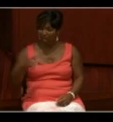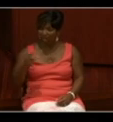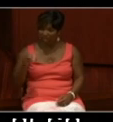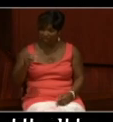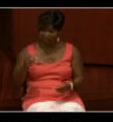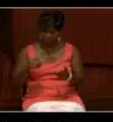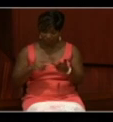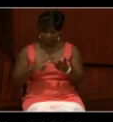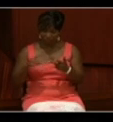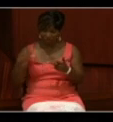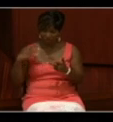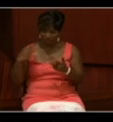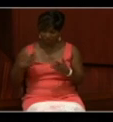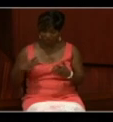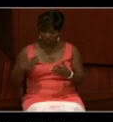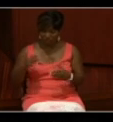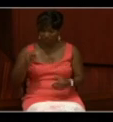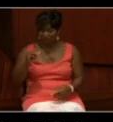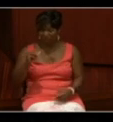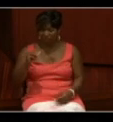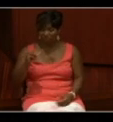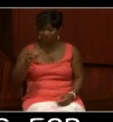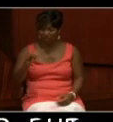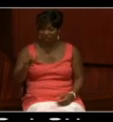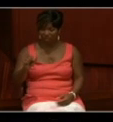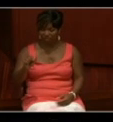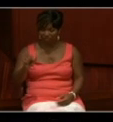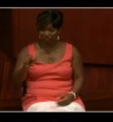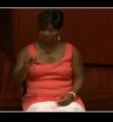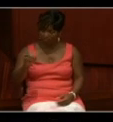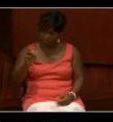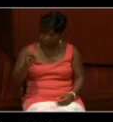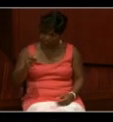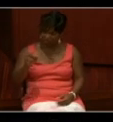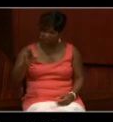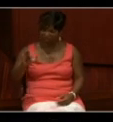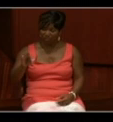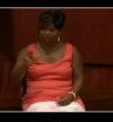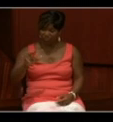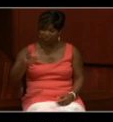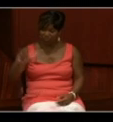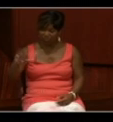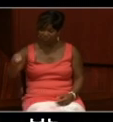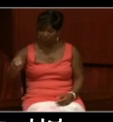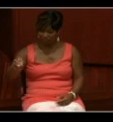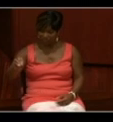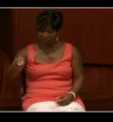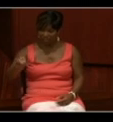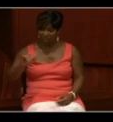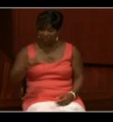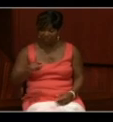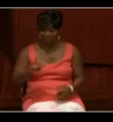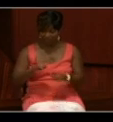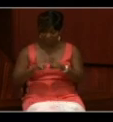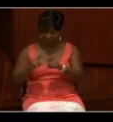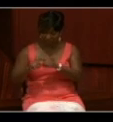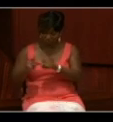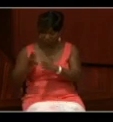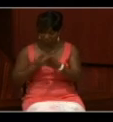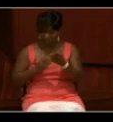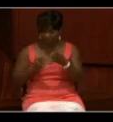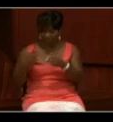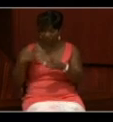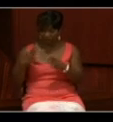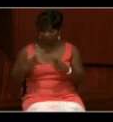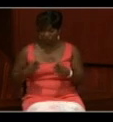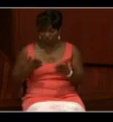publications M330 and M1328. Those are abstracts of officer's services for the U